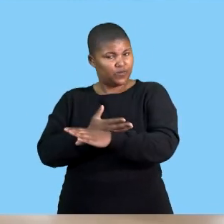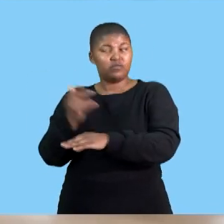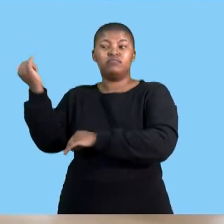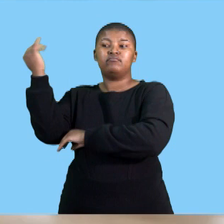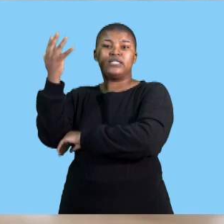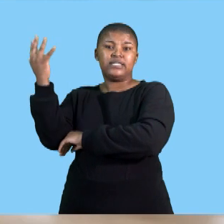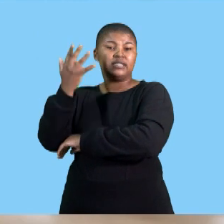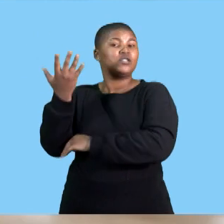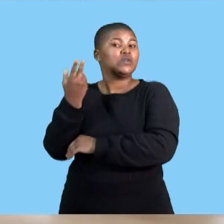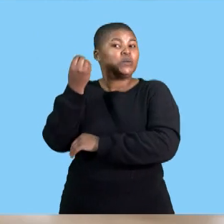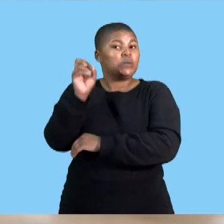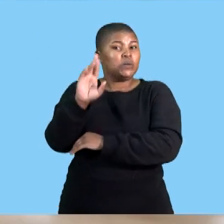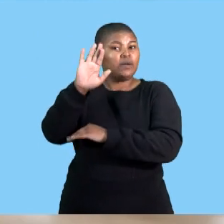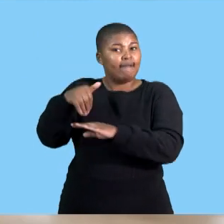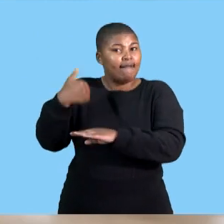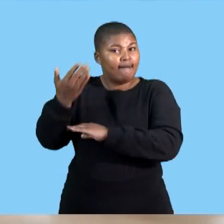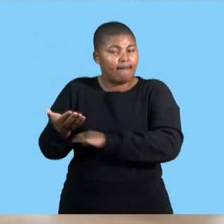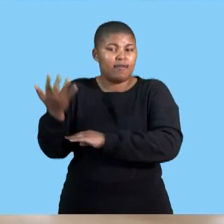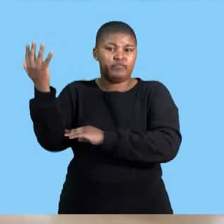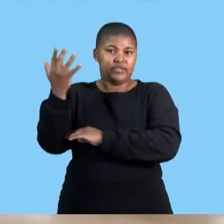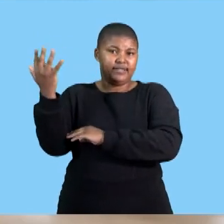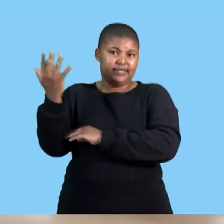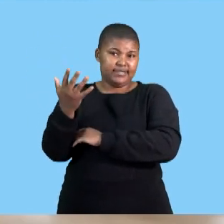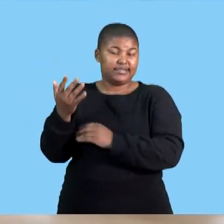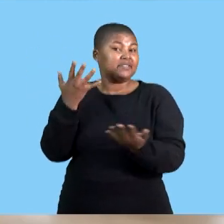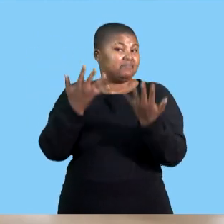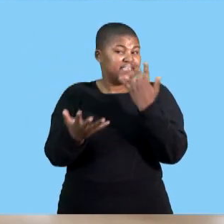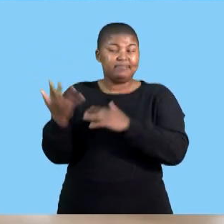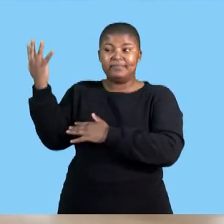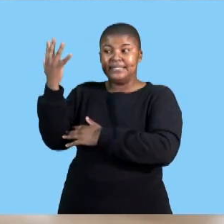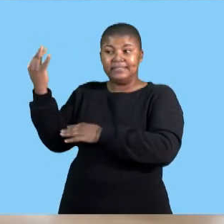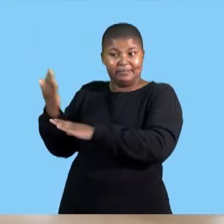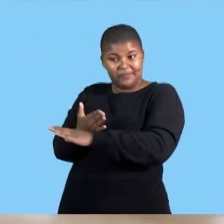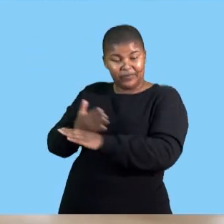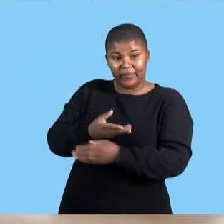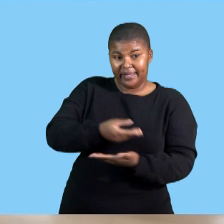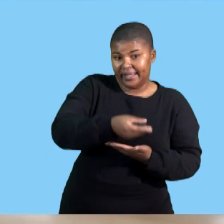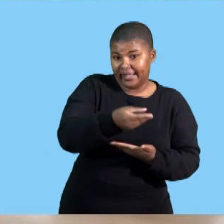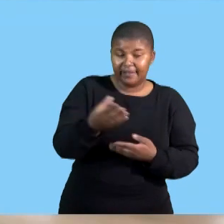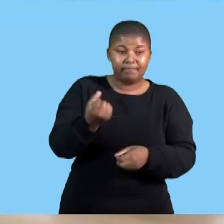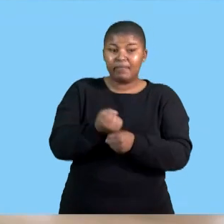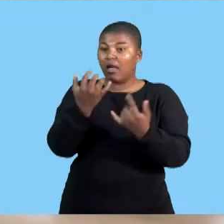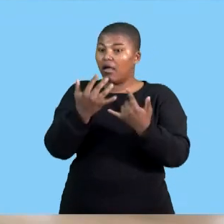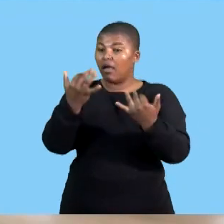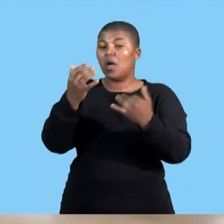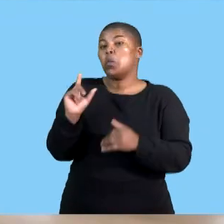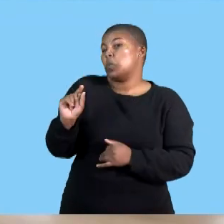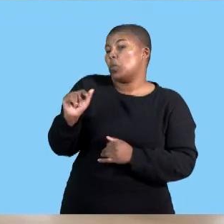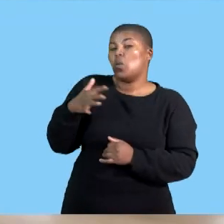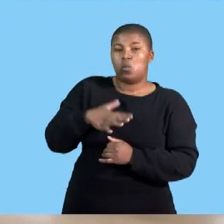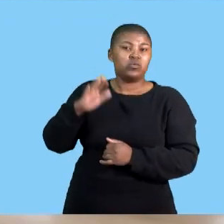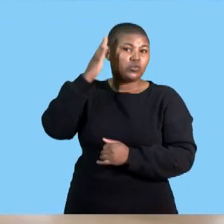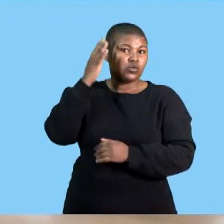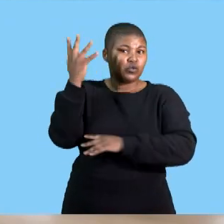presentation before the presentation is to make the audience to be interested in what you are going to present about and if given after the presentation